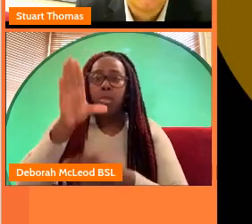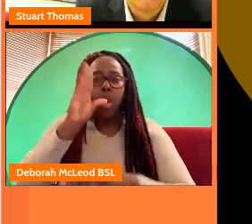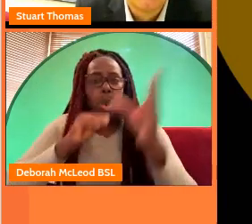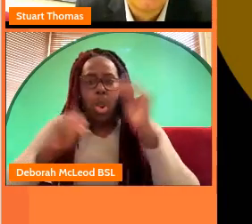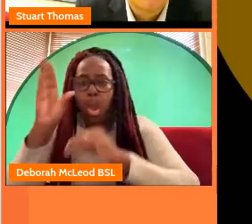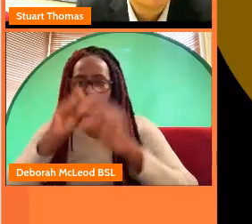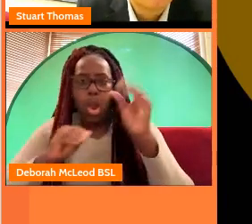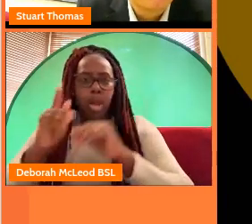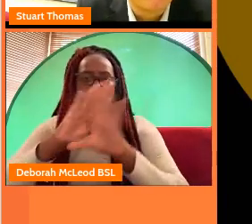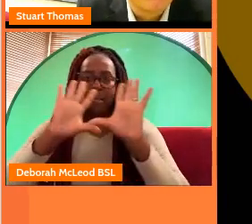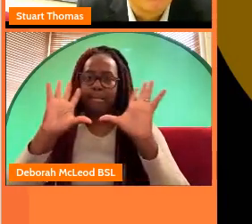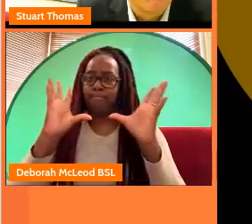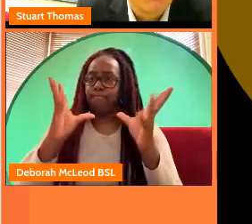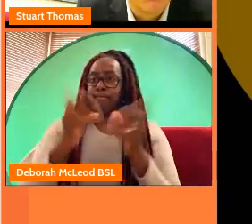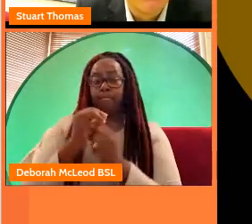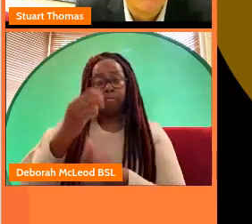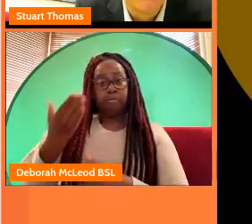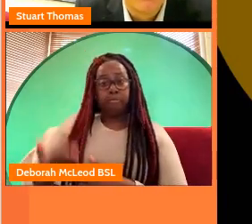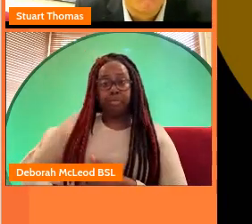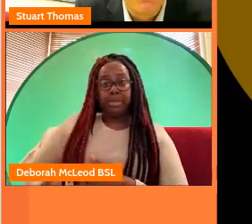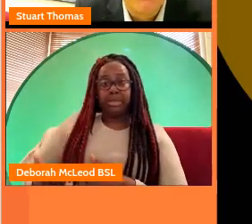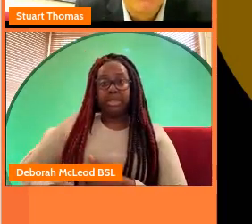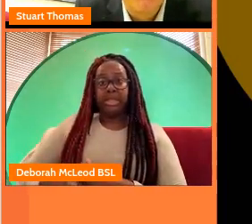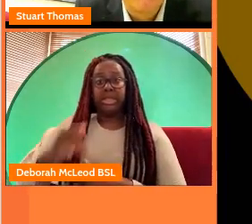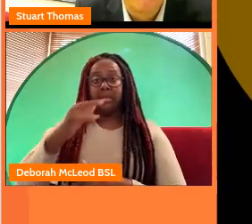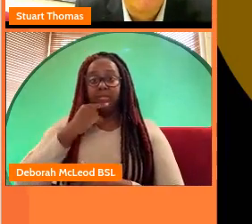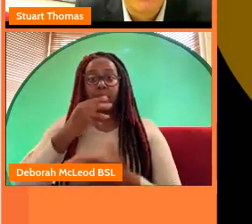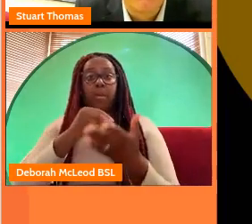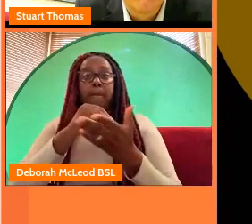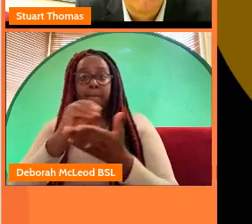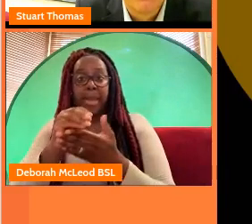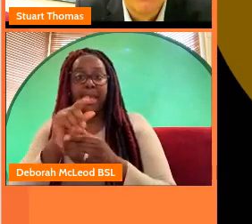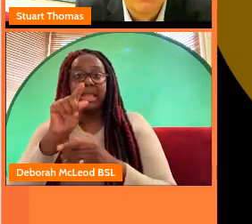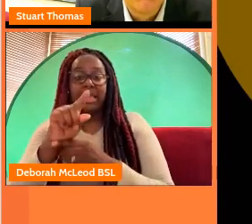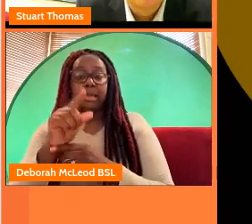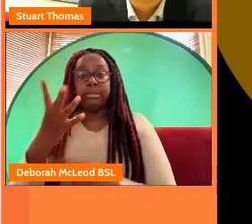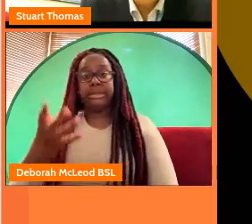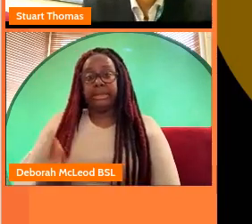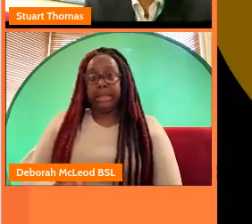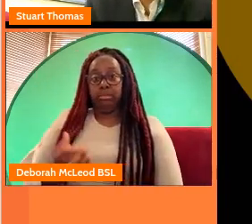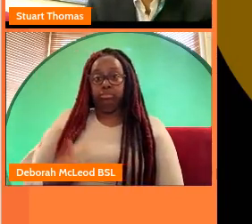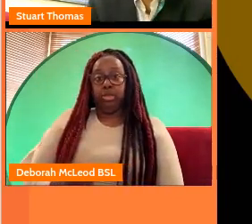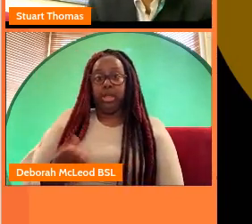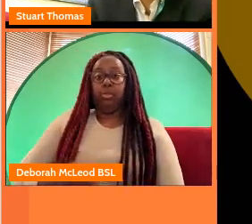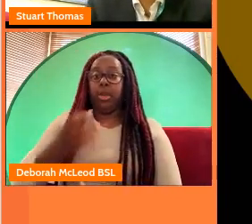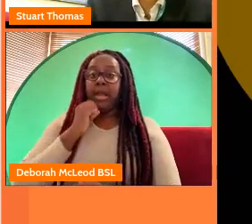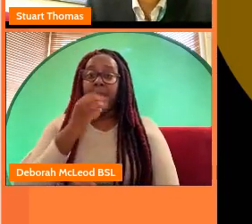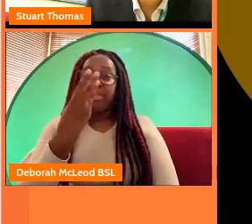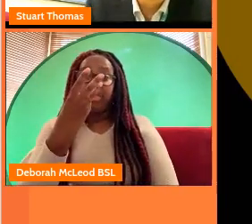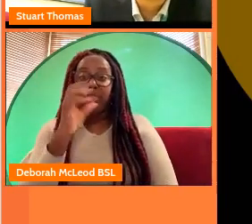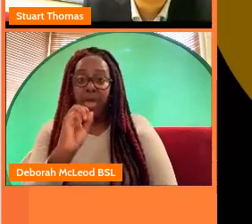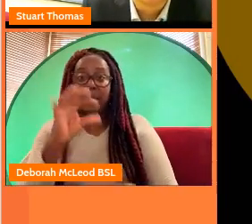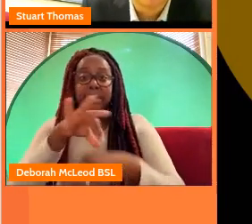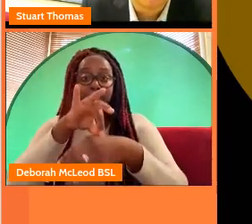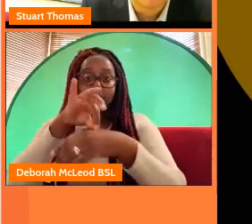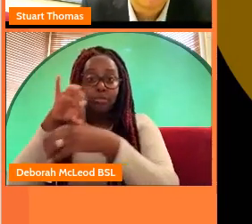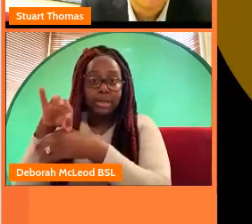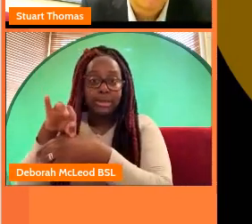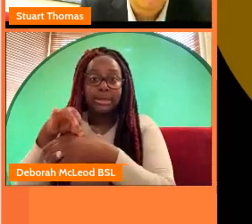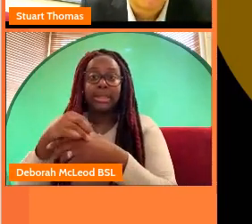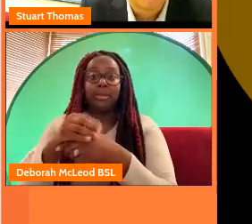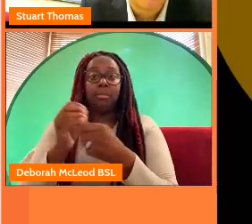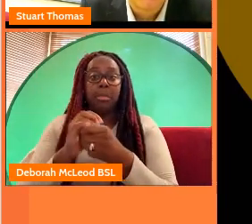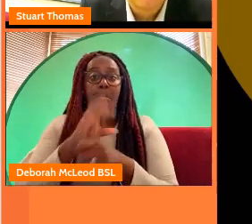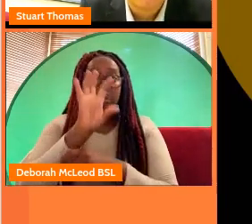costs and the businesses offer the placements and pay the apprentices salary we've now got 30 apprentices they've been on placement across